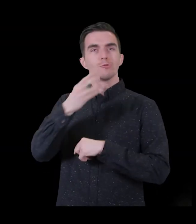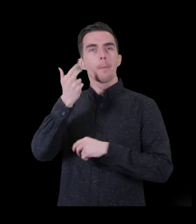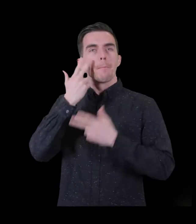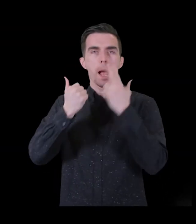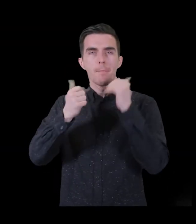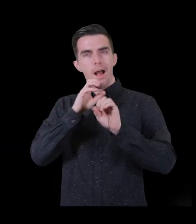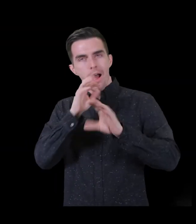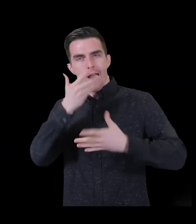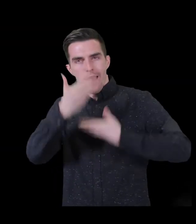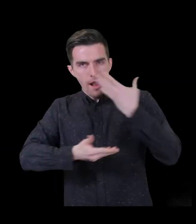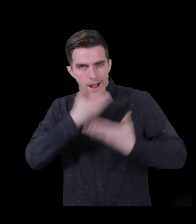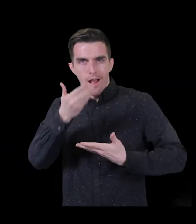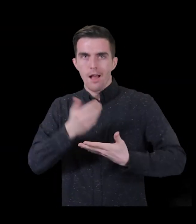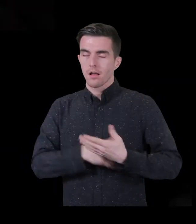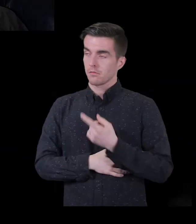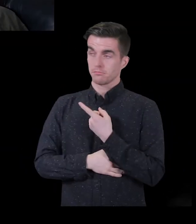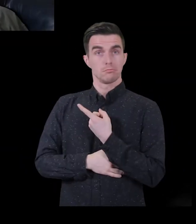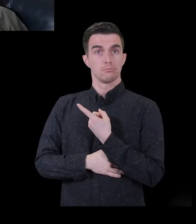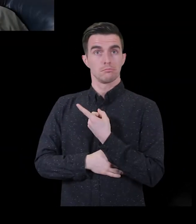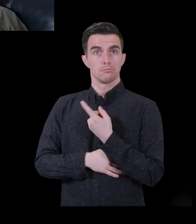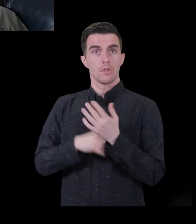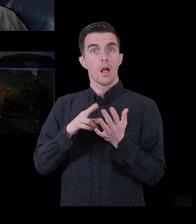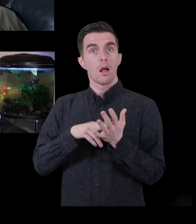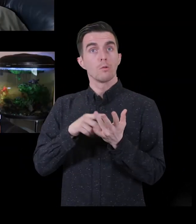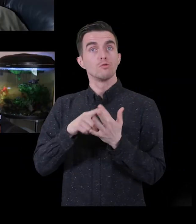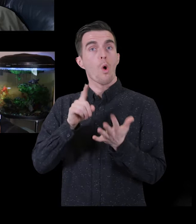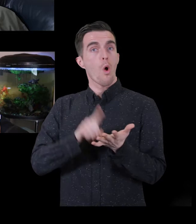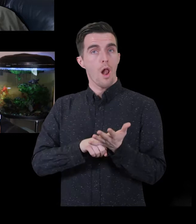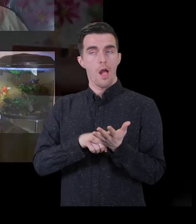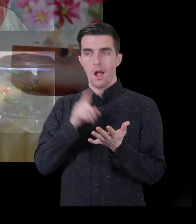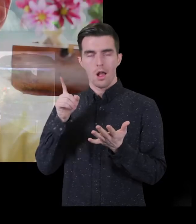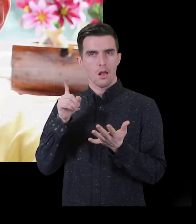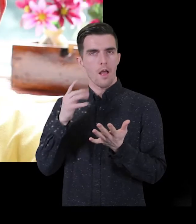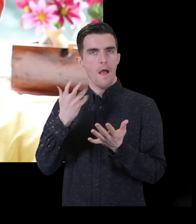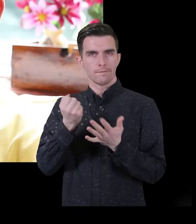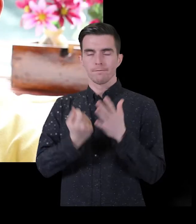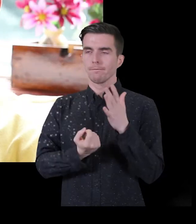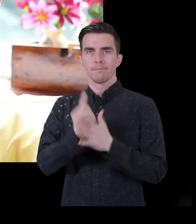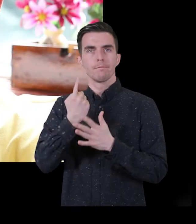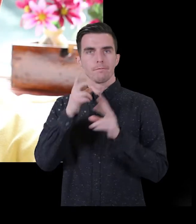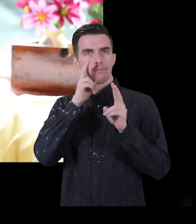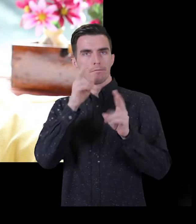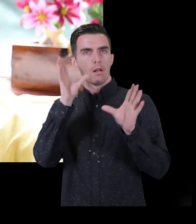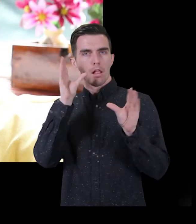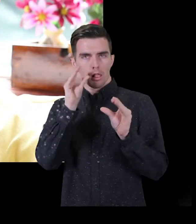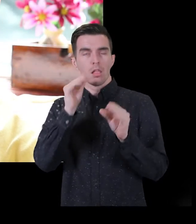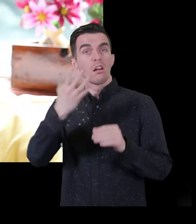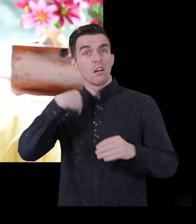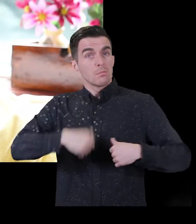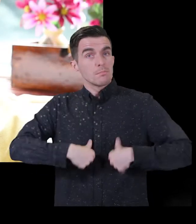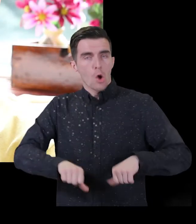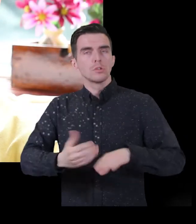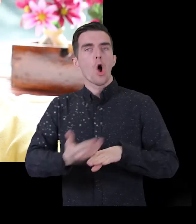Let's listen to what some people with hearing or sight loss have to say. When I was born, was a preemie,